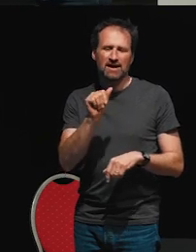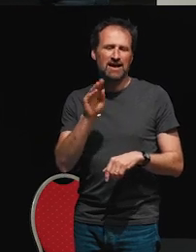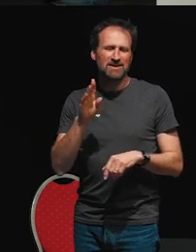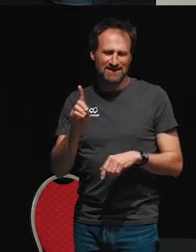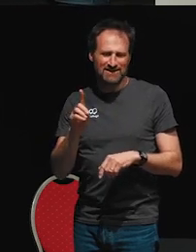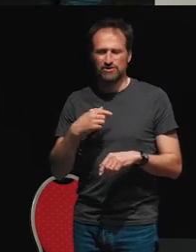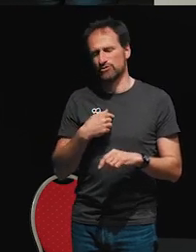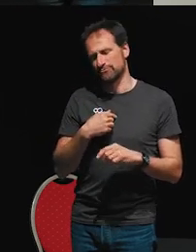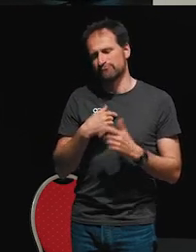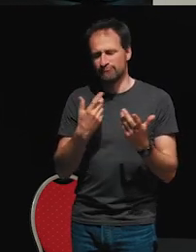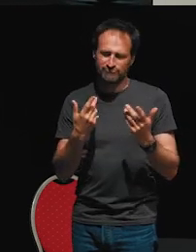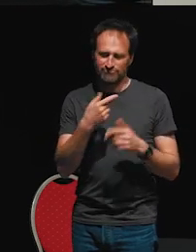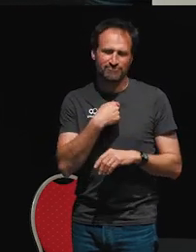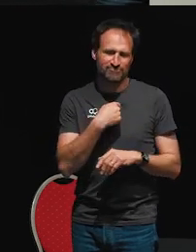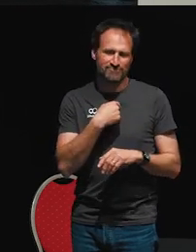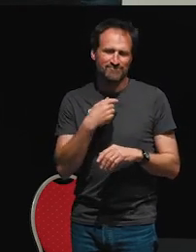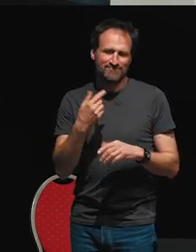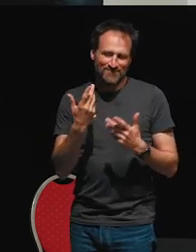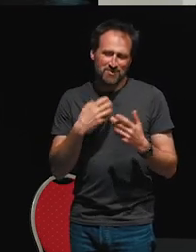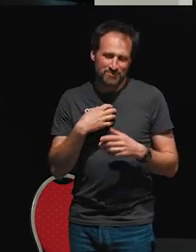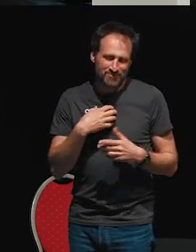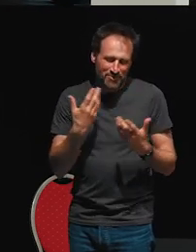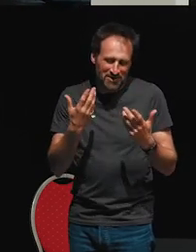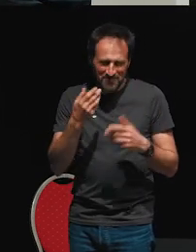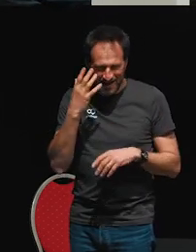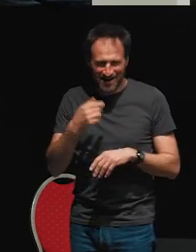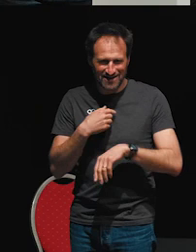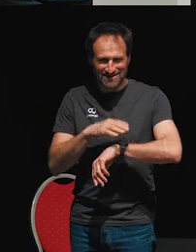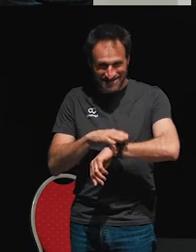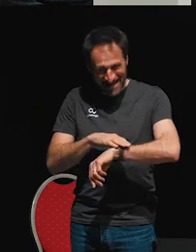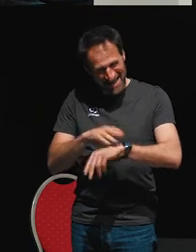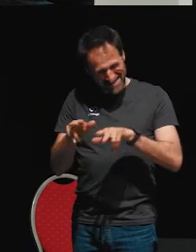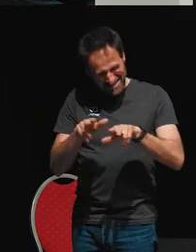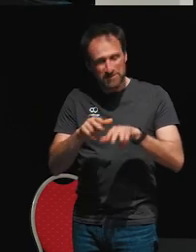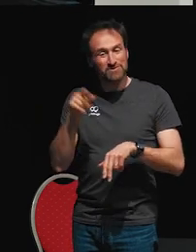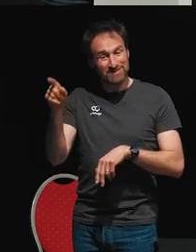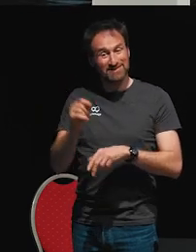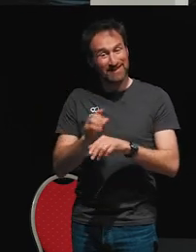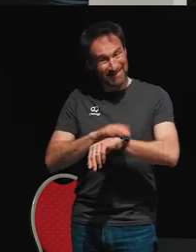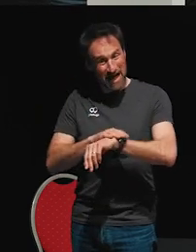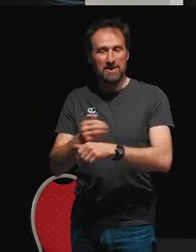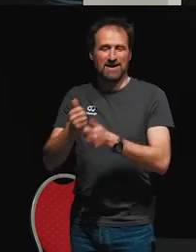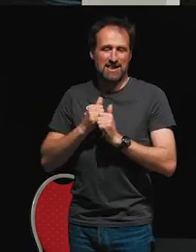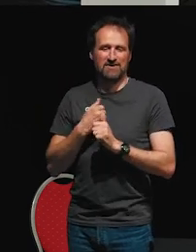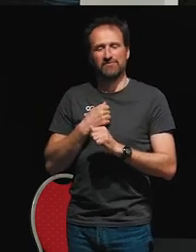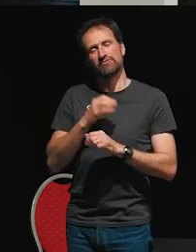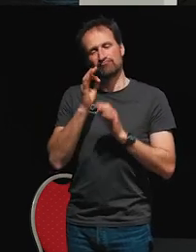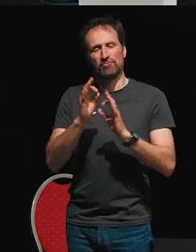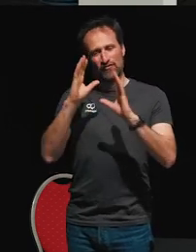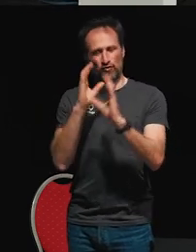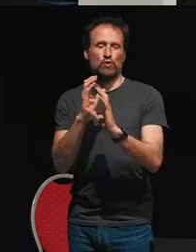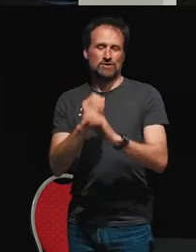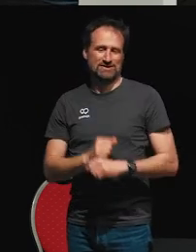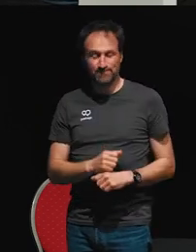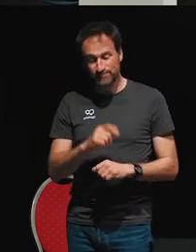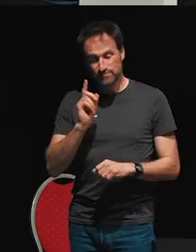method of working with timers really helped me focus, so I decided to build one. It's pretty standard in terms of what it does. So you click start, and